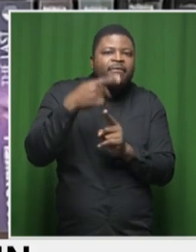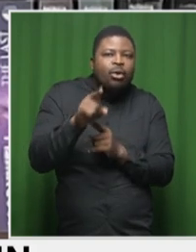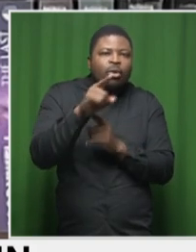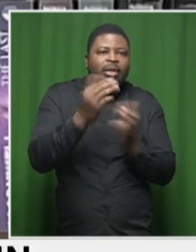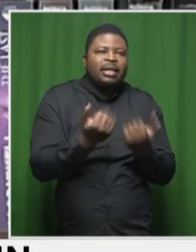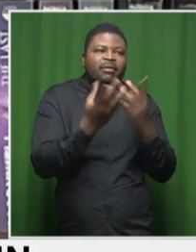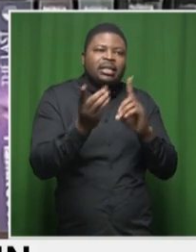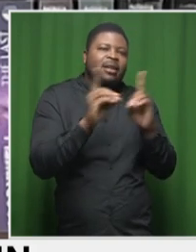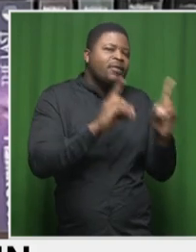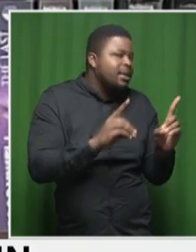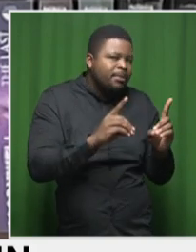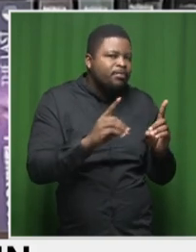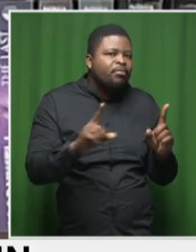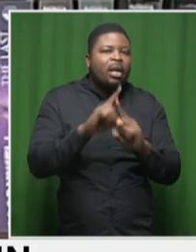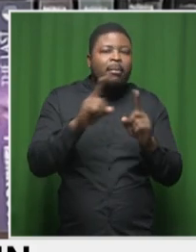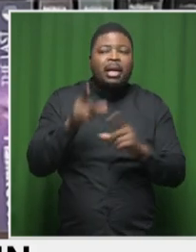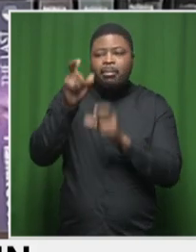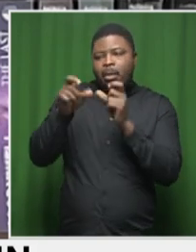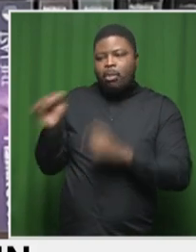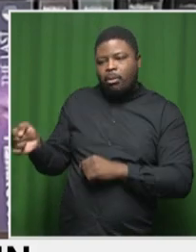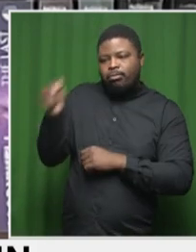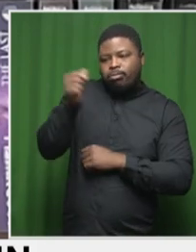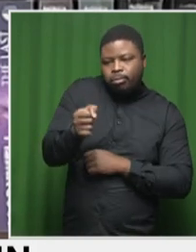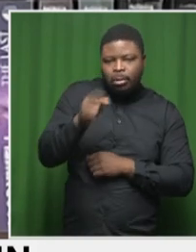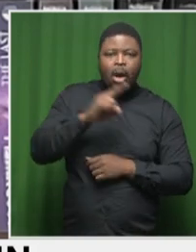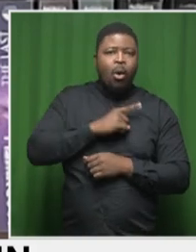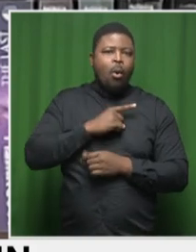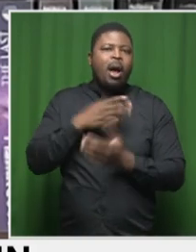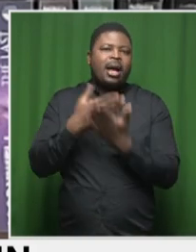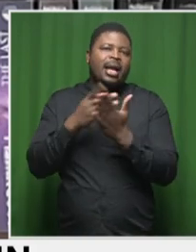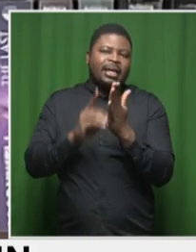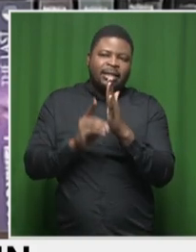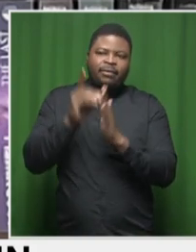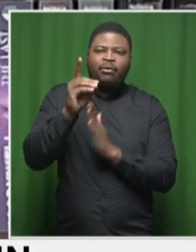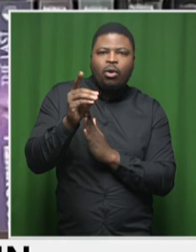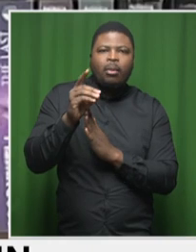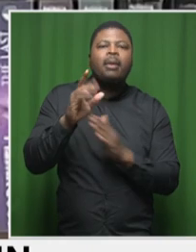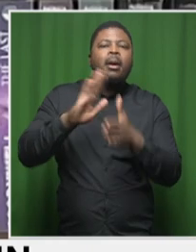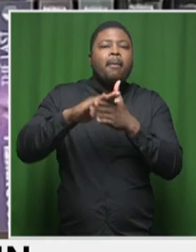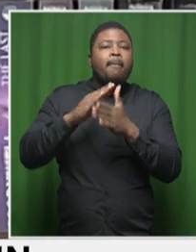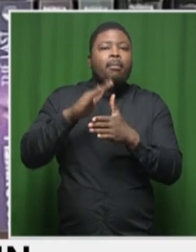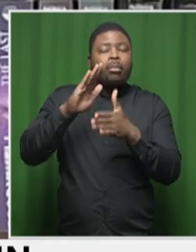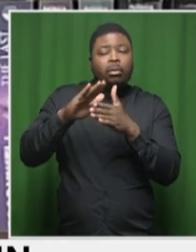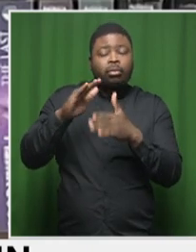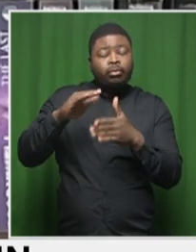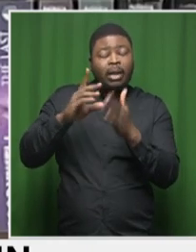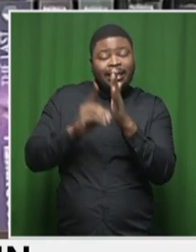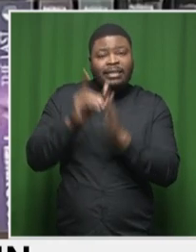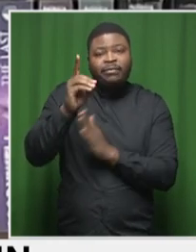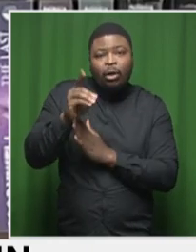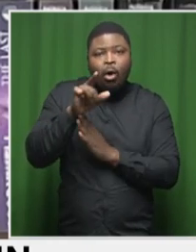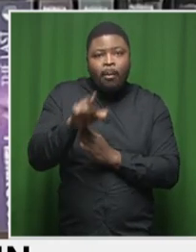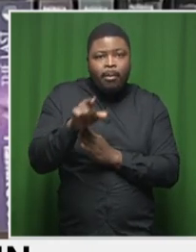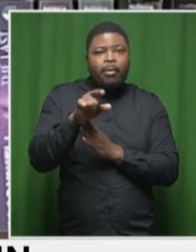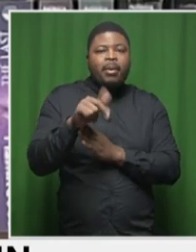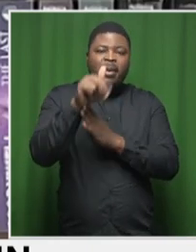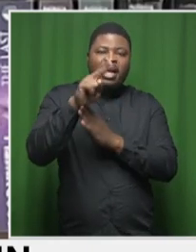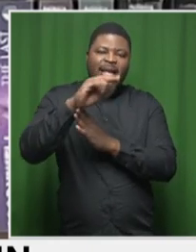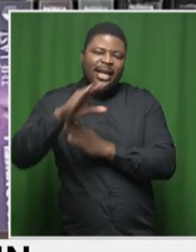of keeping and developing networks of patronage, which, you know,